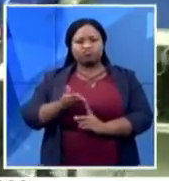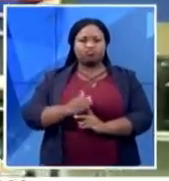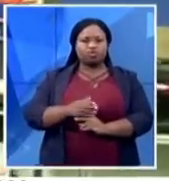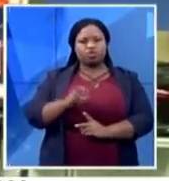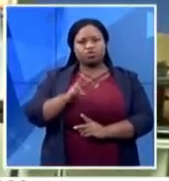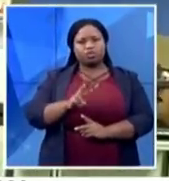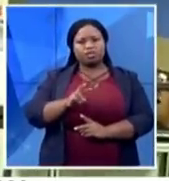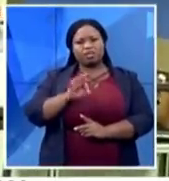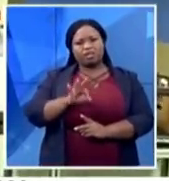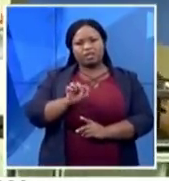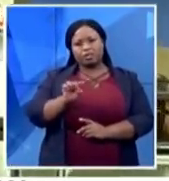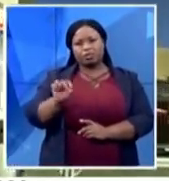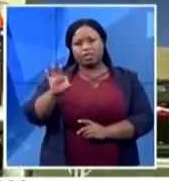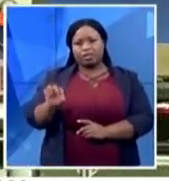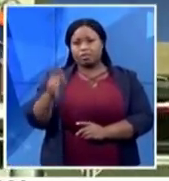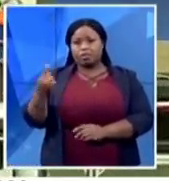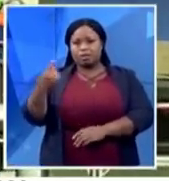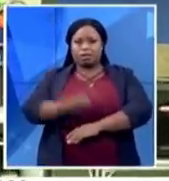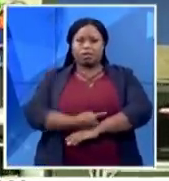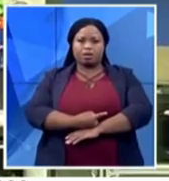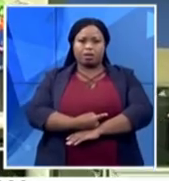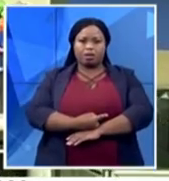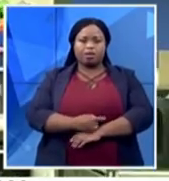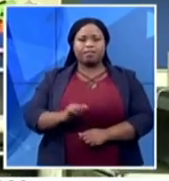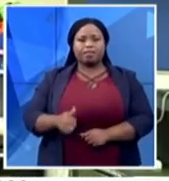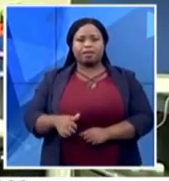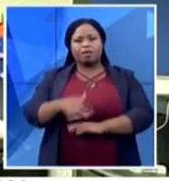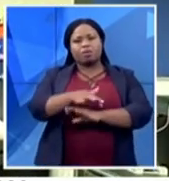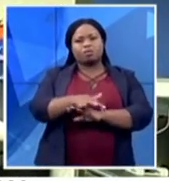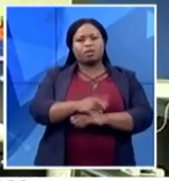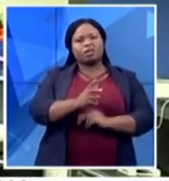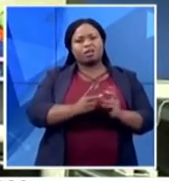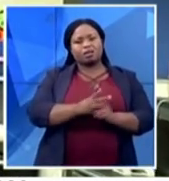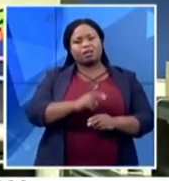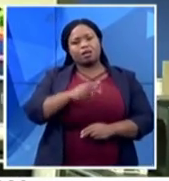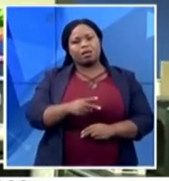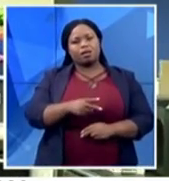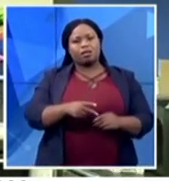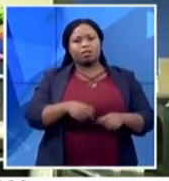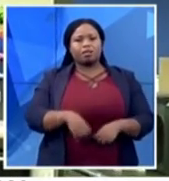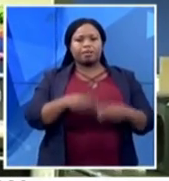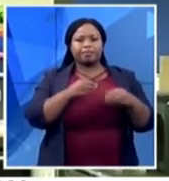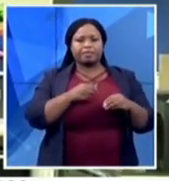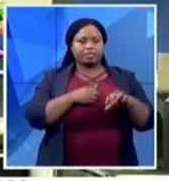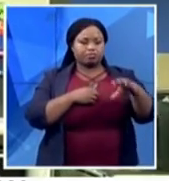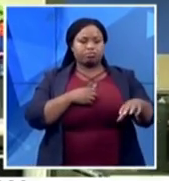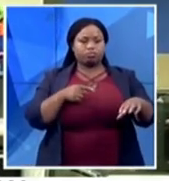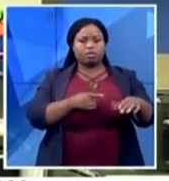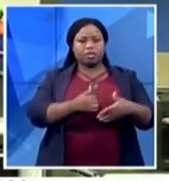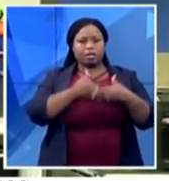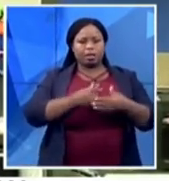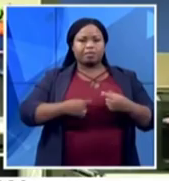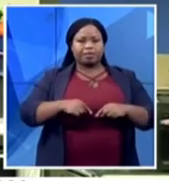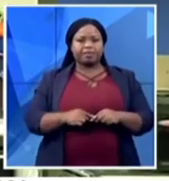And then outside, we also have another business incubator assisting us with that. But if you can think to yourself, the demand is about 10,000